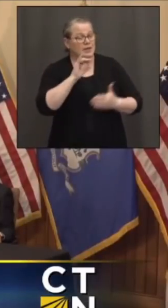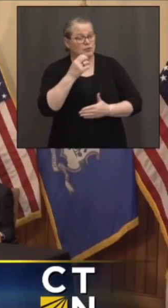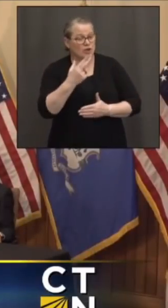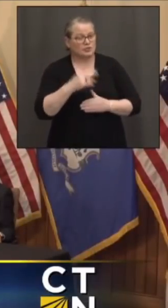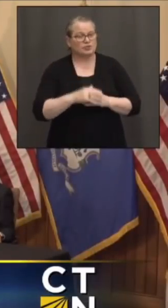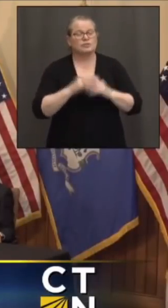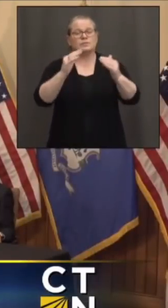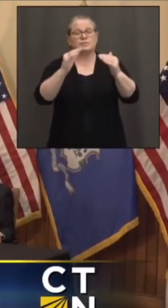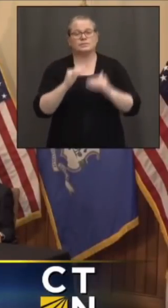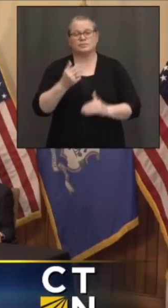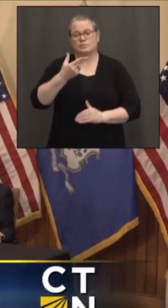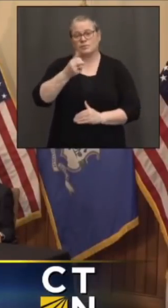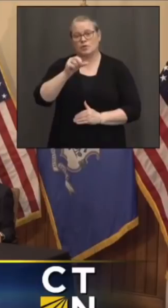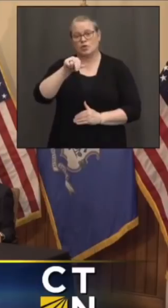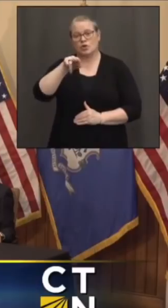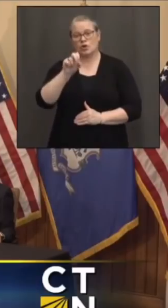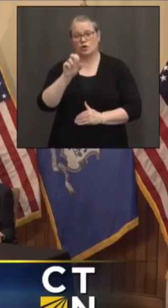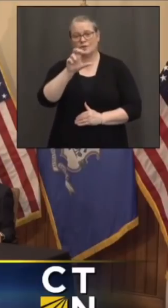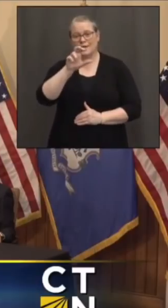Hearst, Connecticut Media.